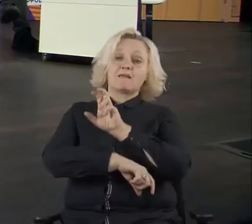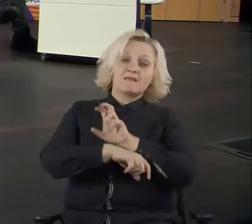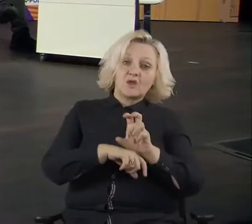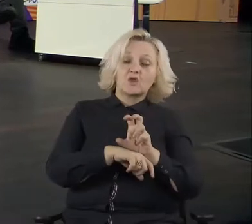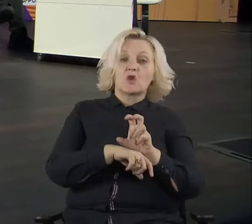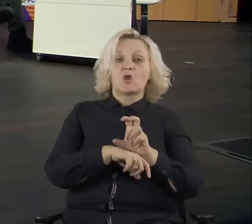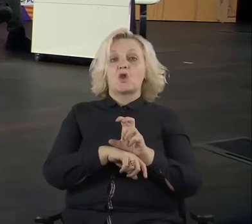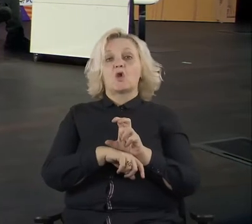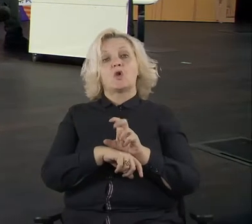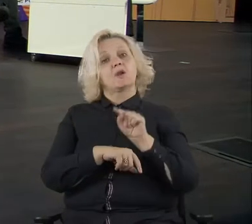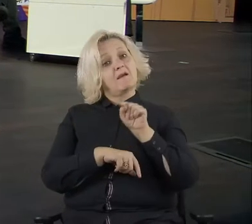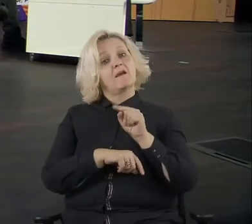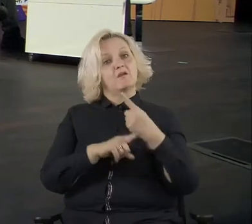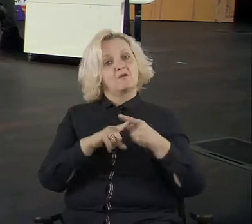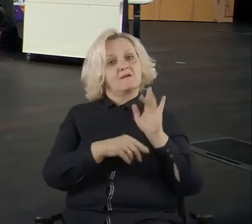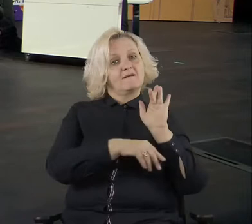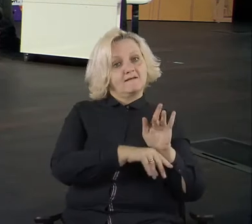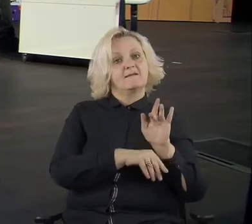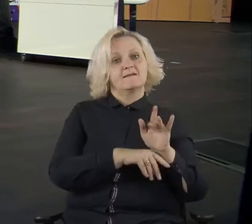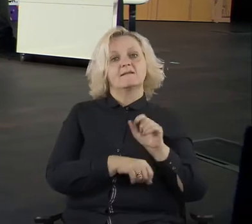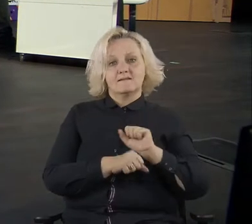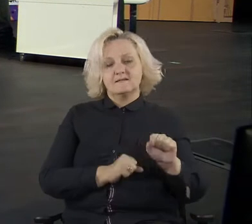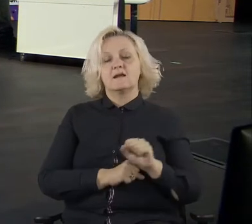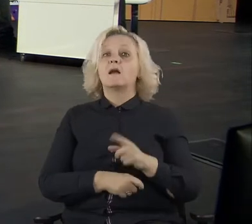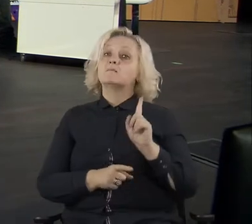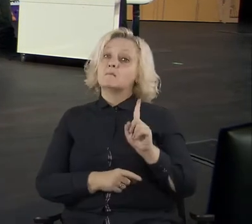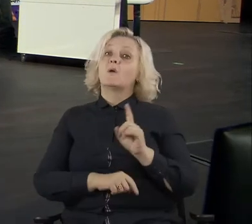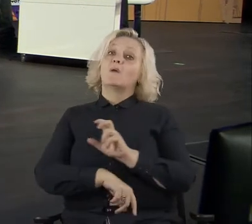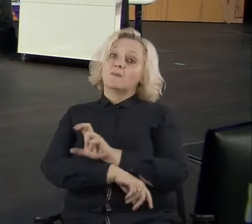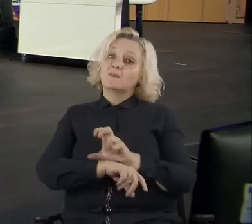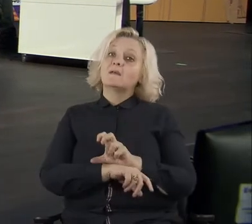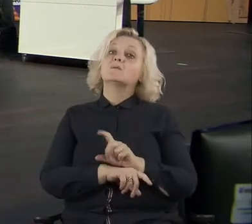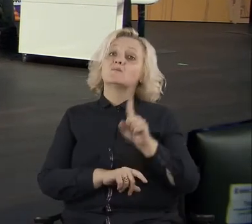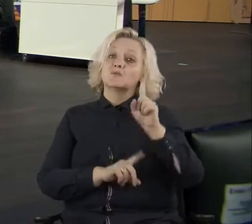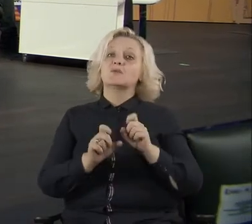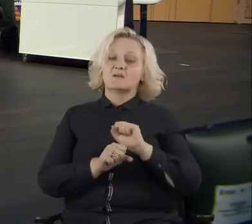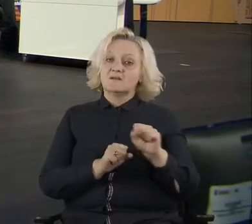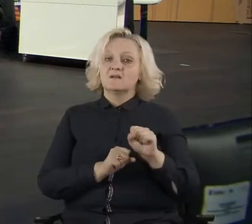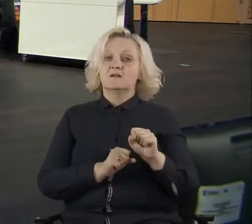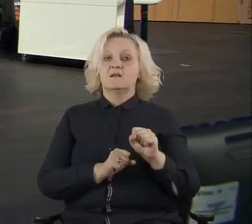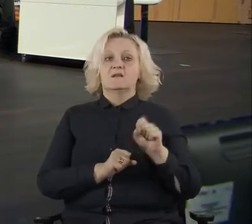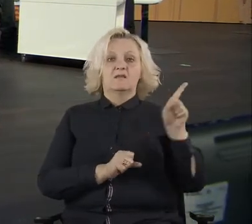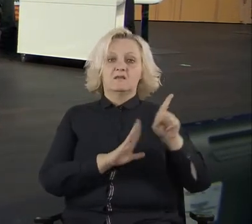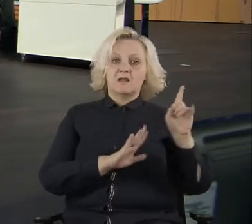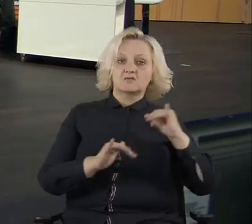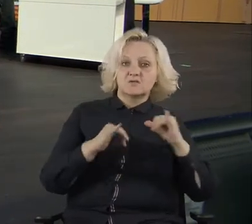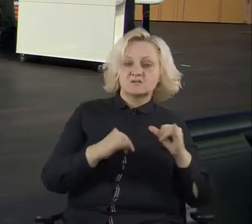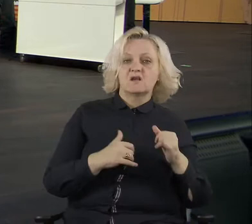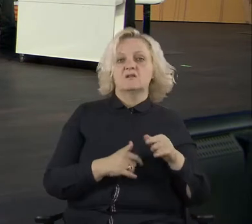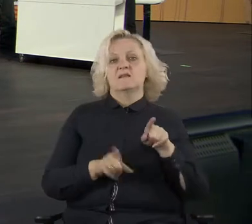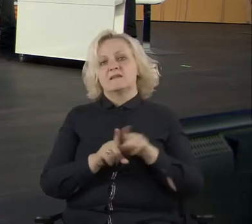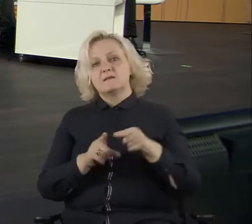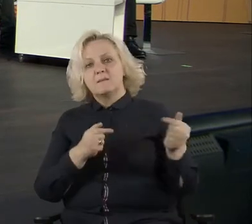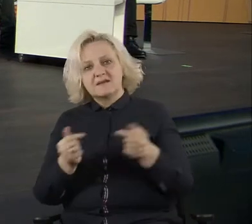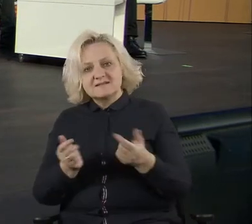technology, uh, meets governments, citizen participation and so on. Uh, well, when technology meets politics, because in